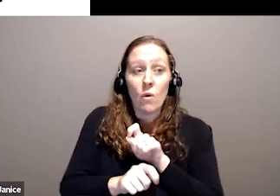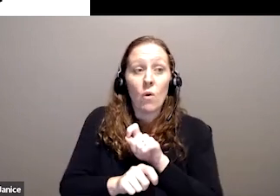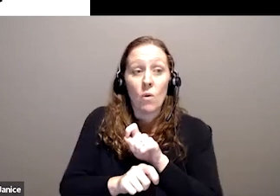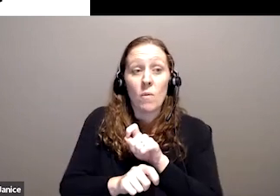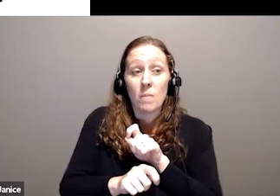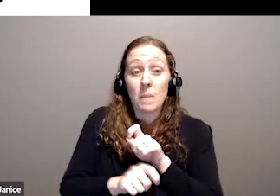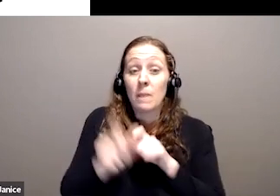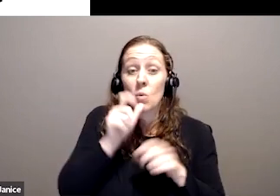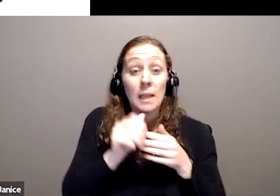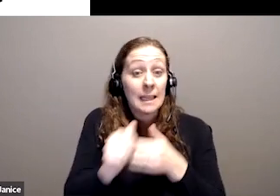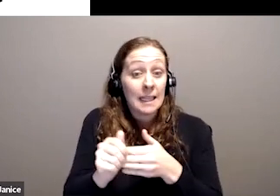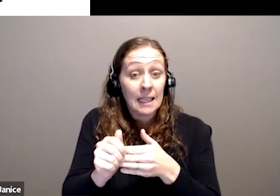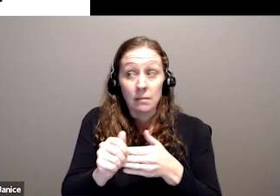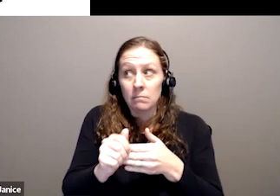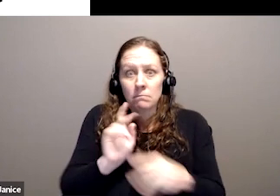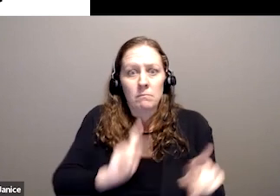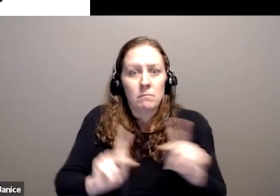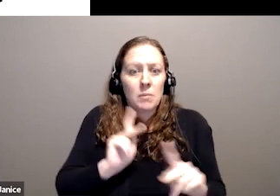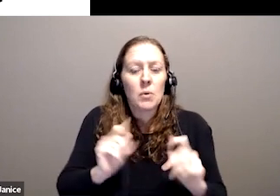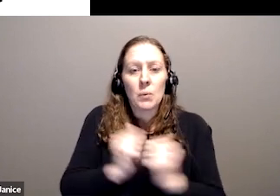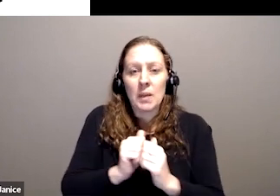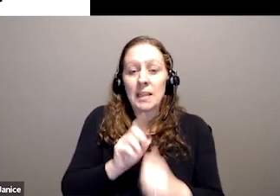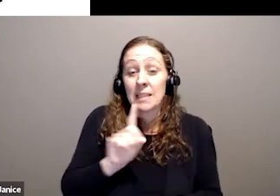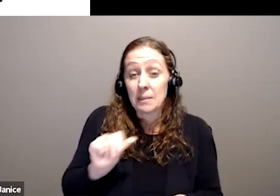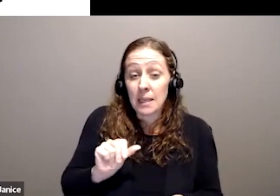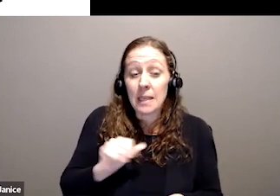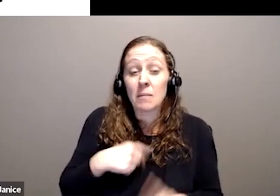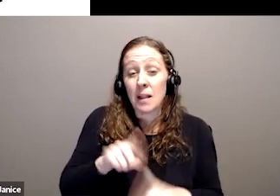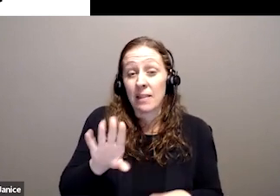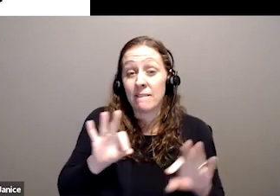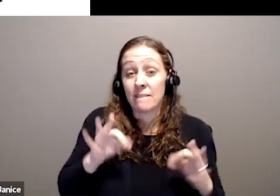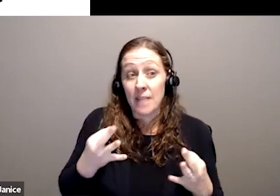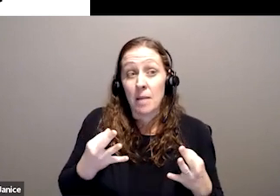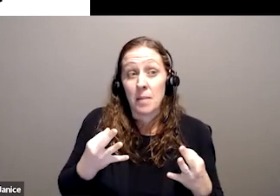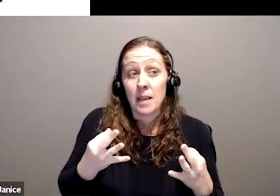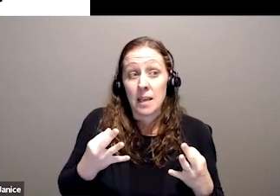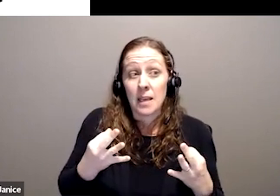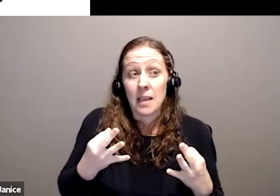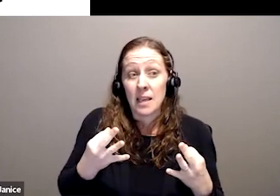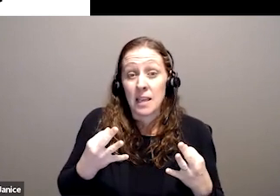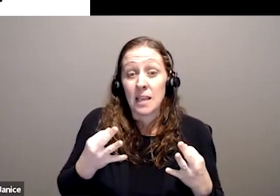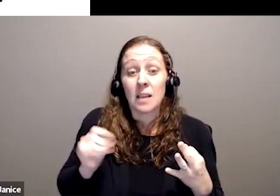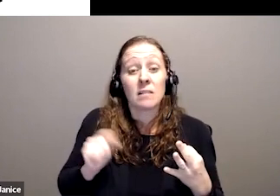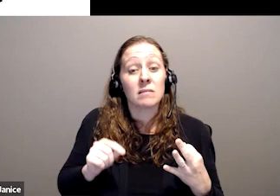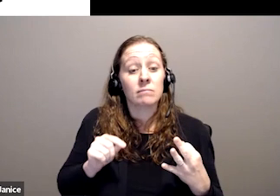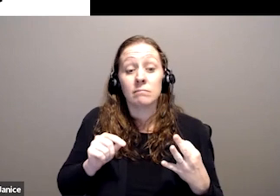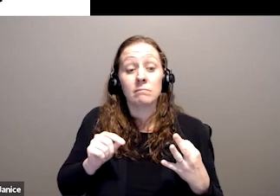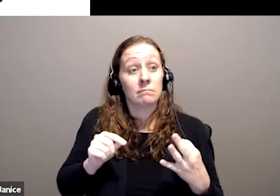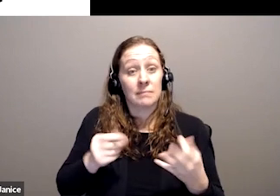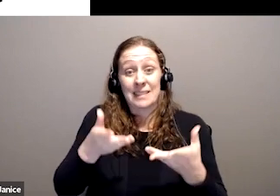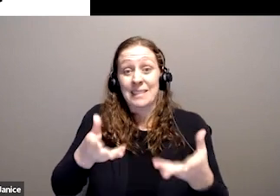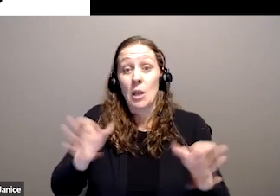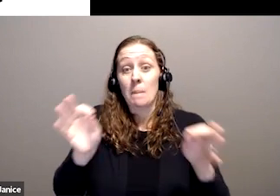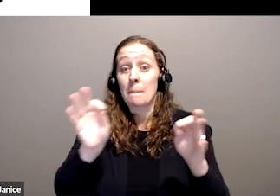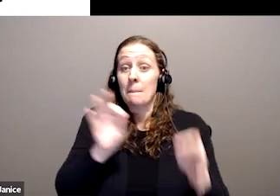by people with disabilities and their families. It was a response to a perfect storm and a perfect